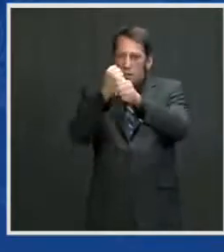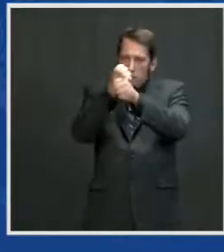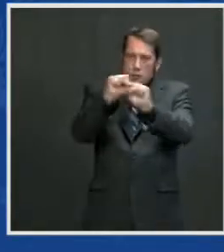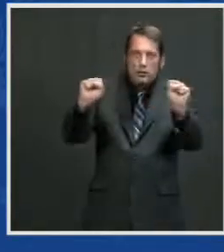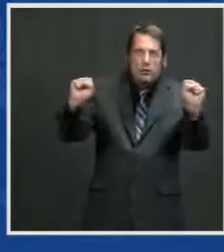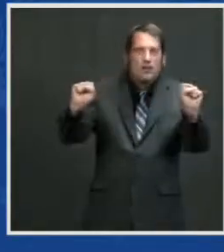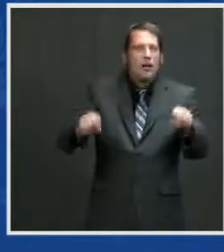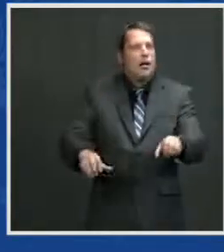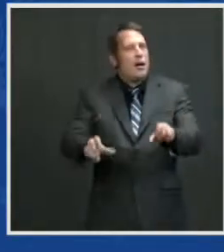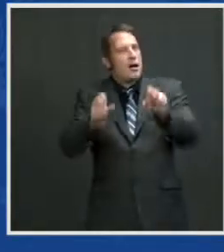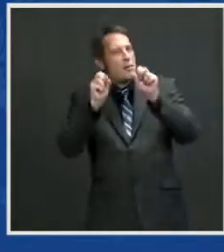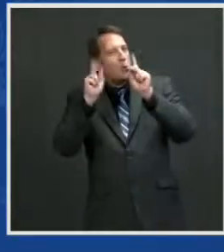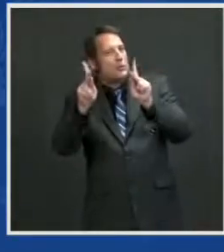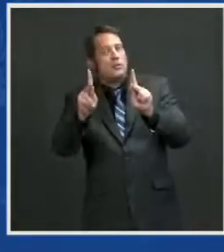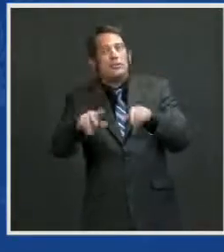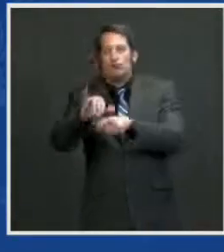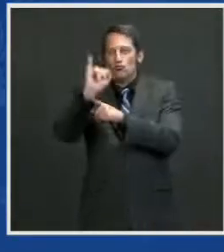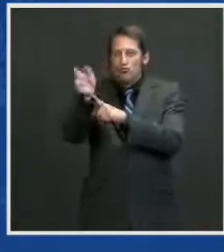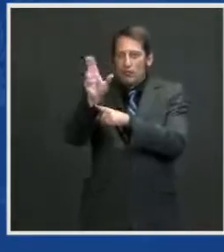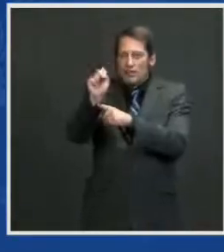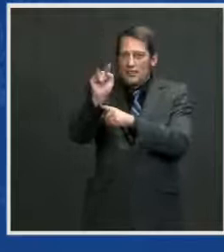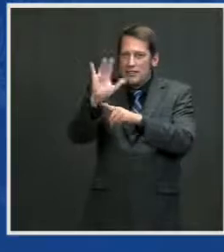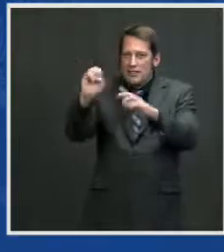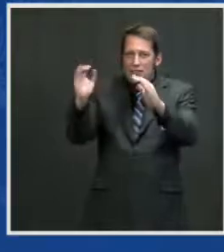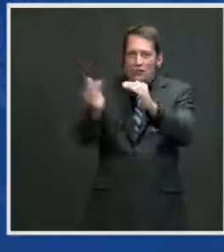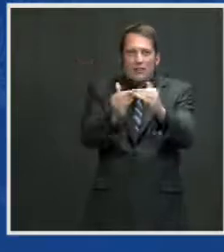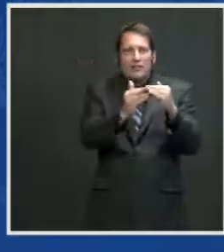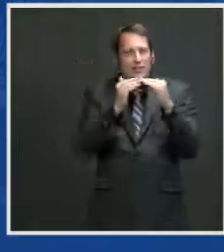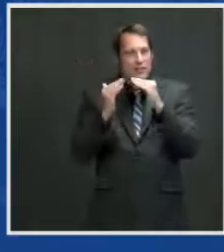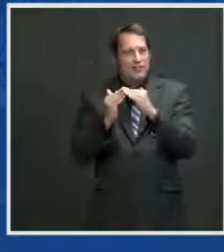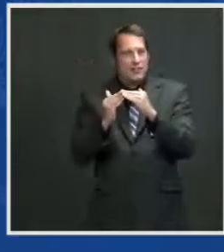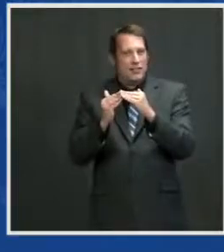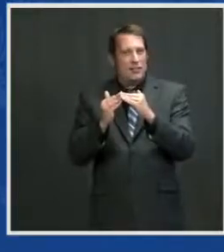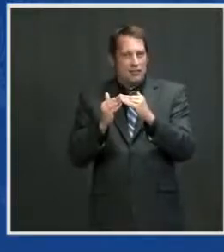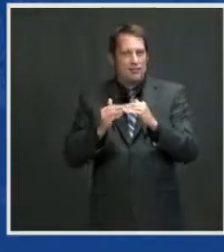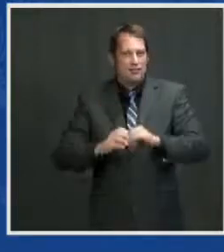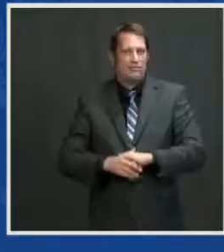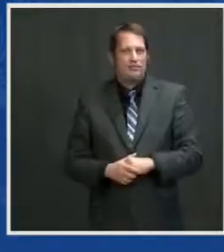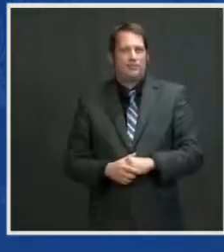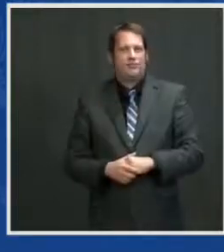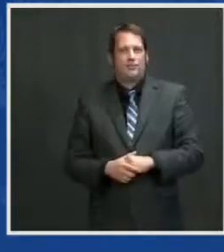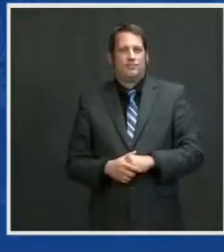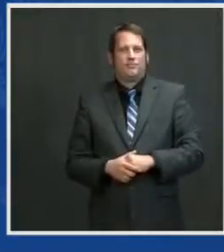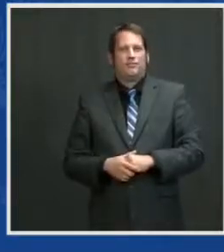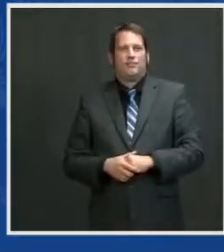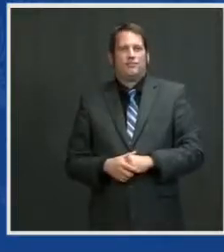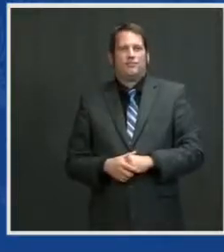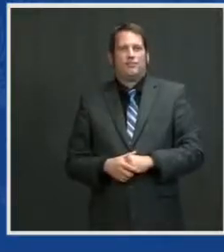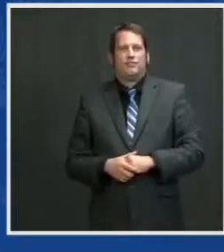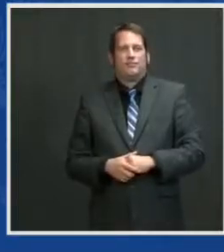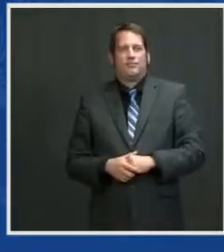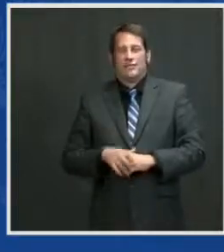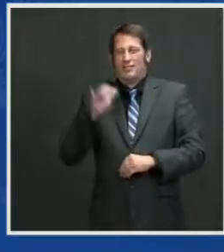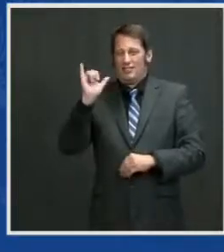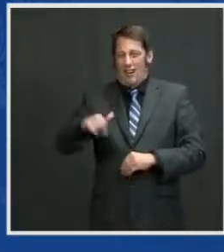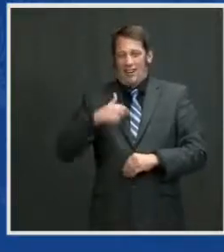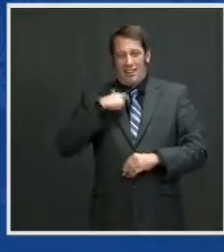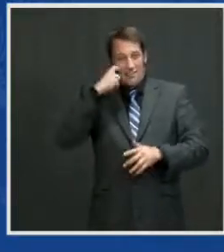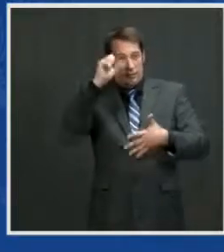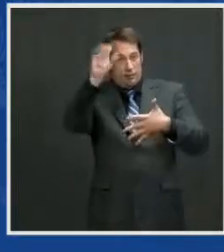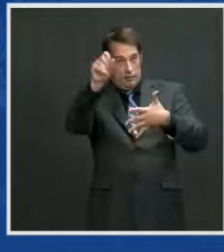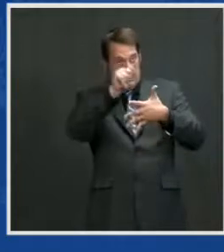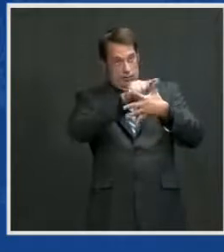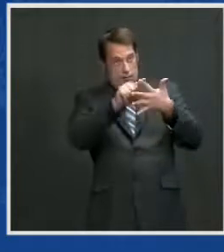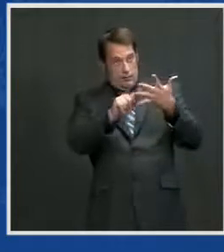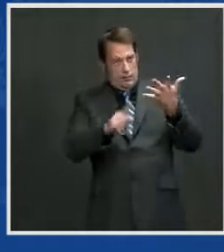justice, is far more likely to come to pass in a democracy than in the emerging autocracies